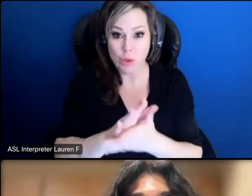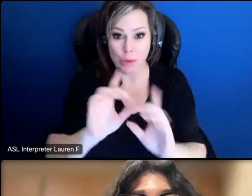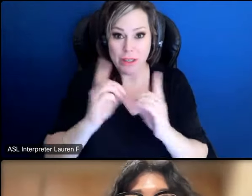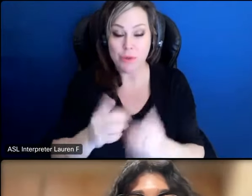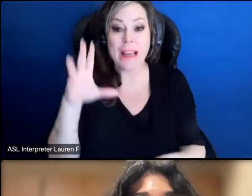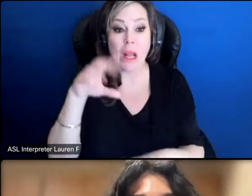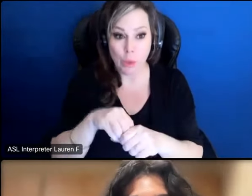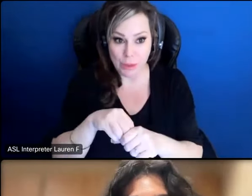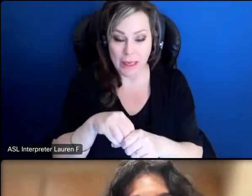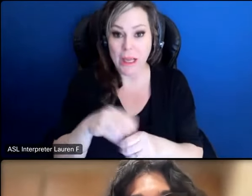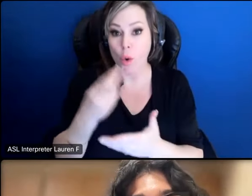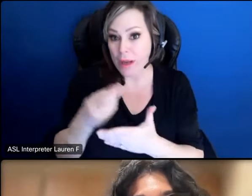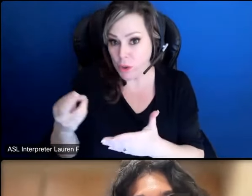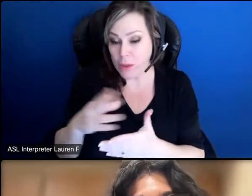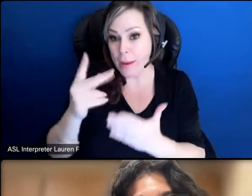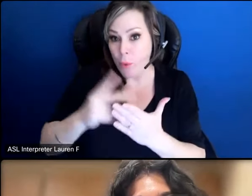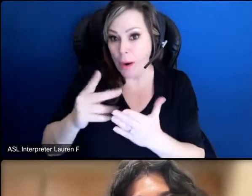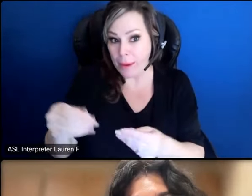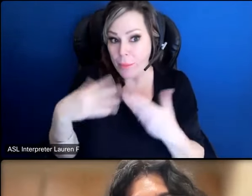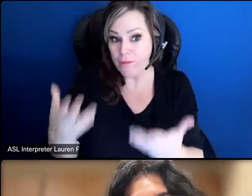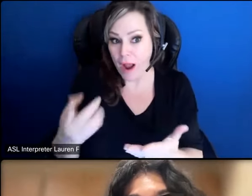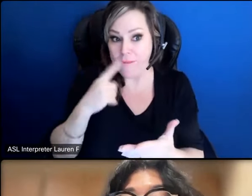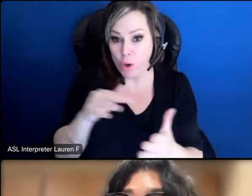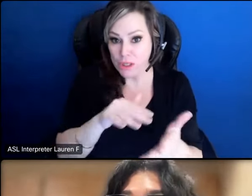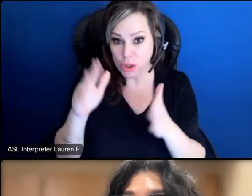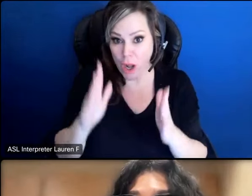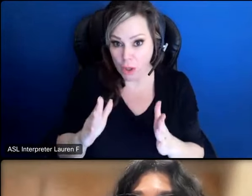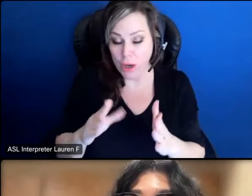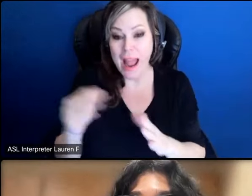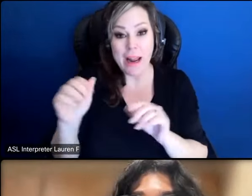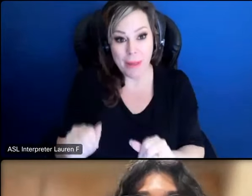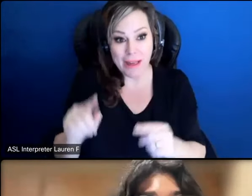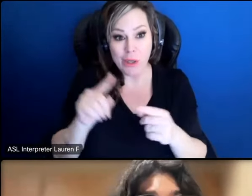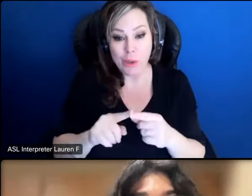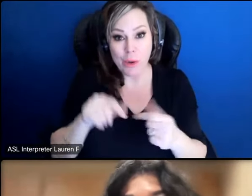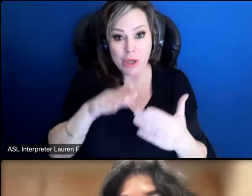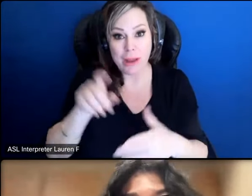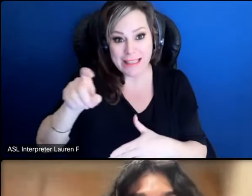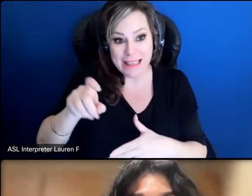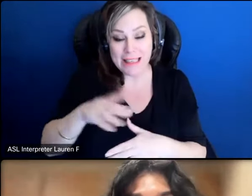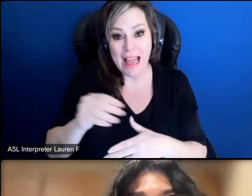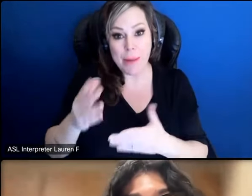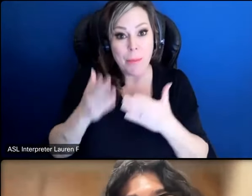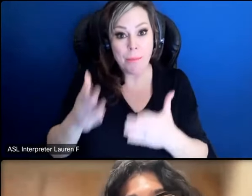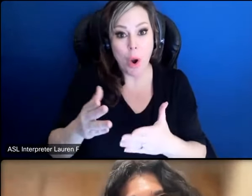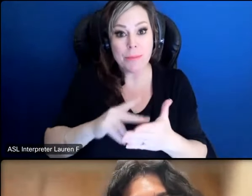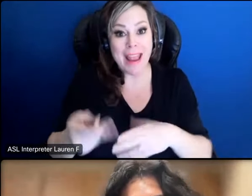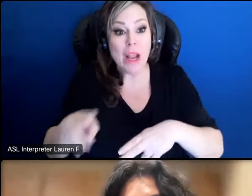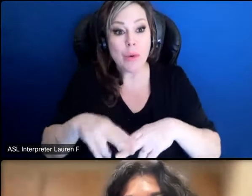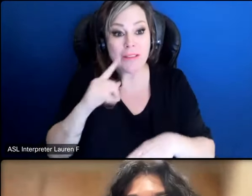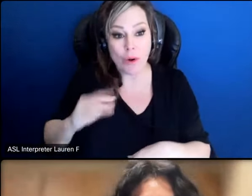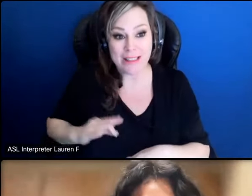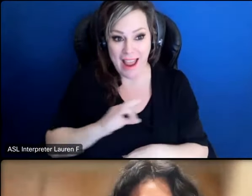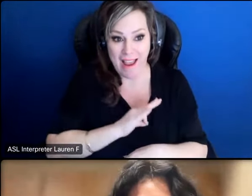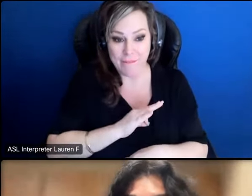including the resources and programs that we can provide our scholars and our ability to addressing the needs and proposing pay increases for our staff